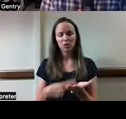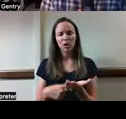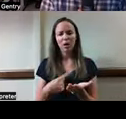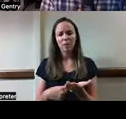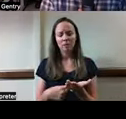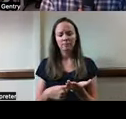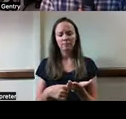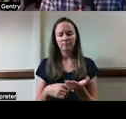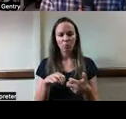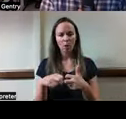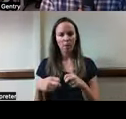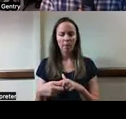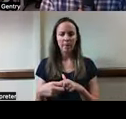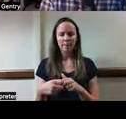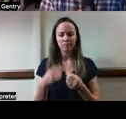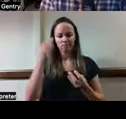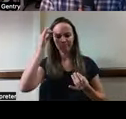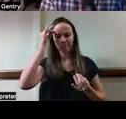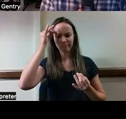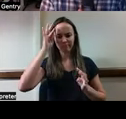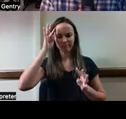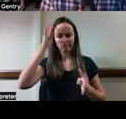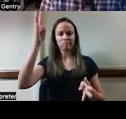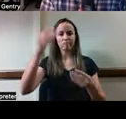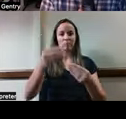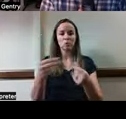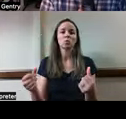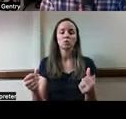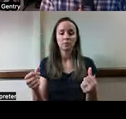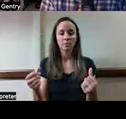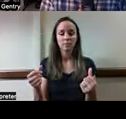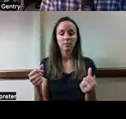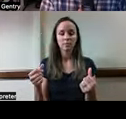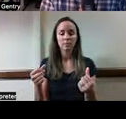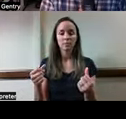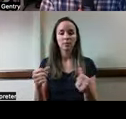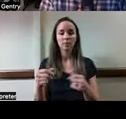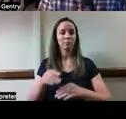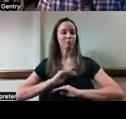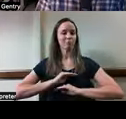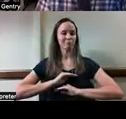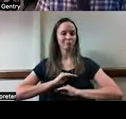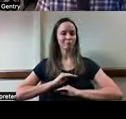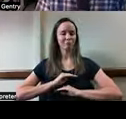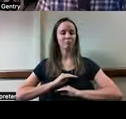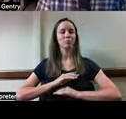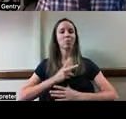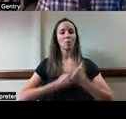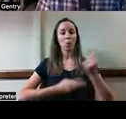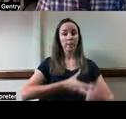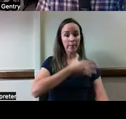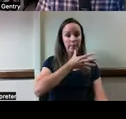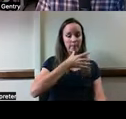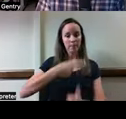problem and see if you can come up with solutions that satisfy it as best as possible, right?